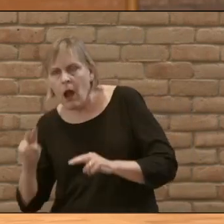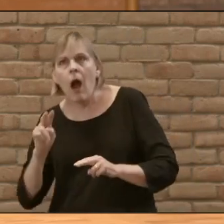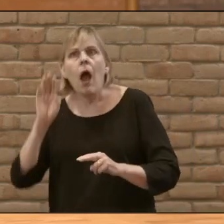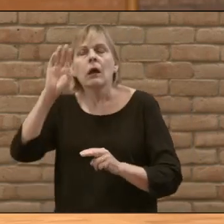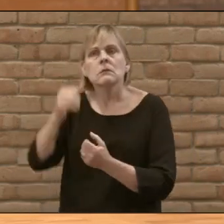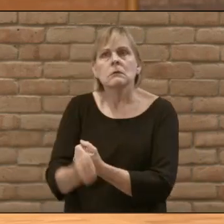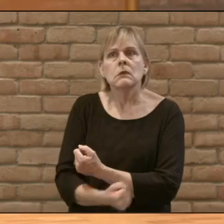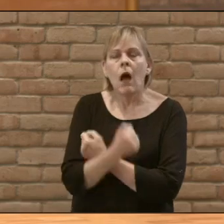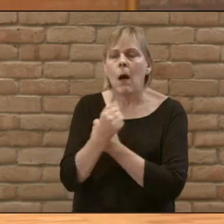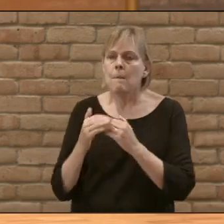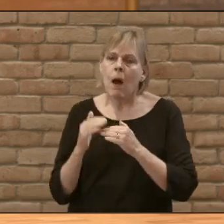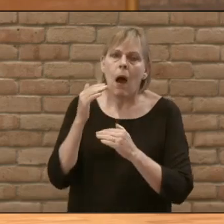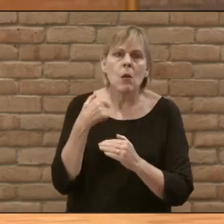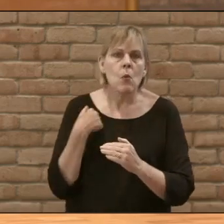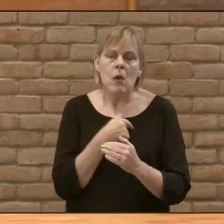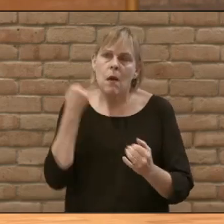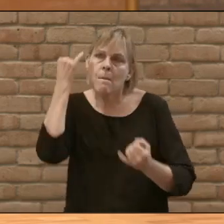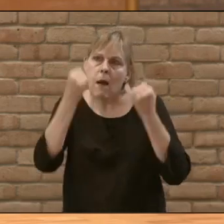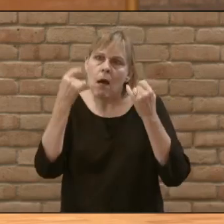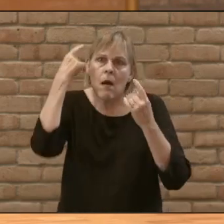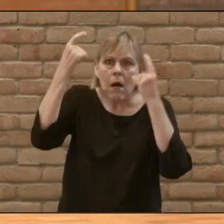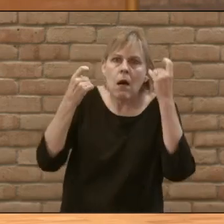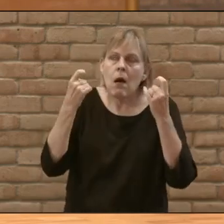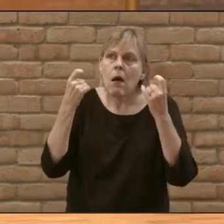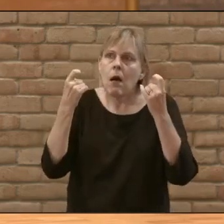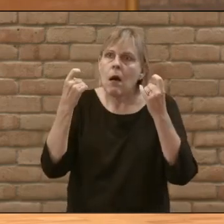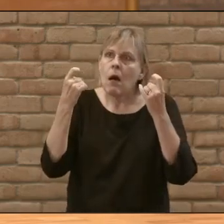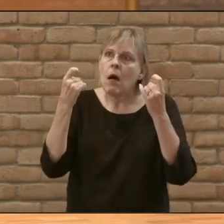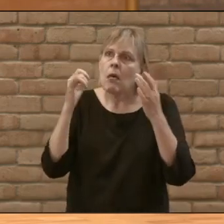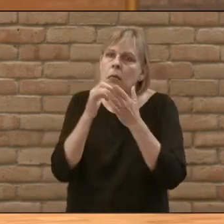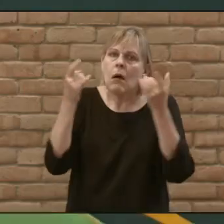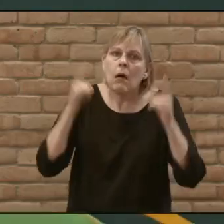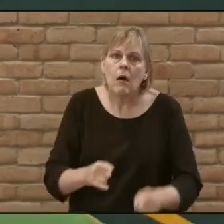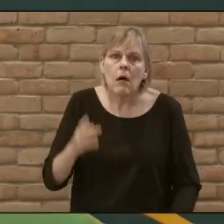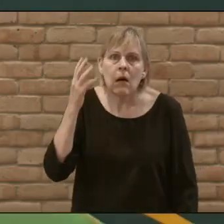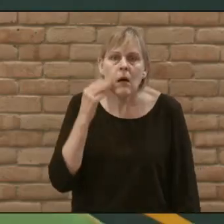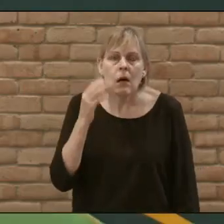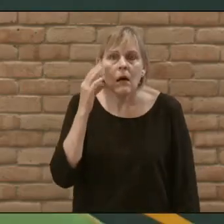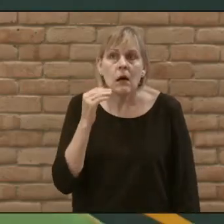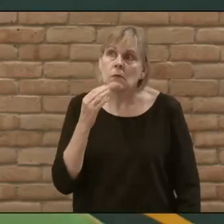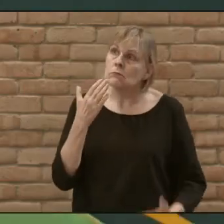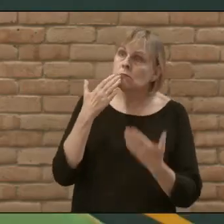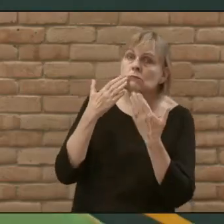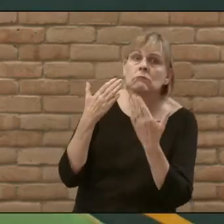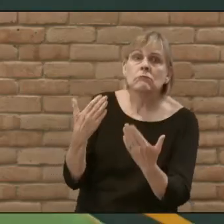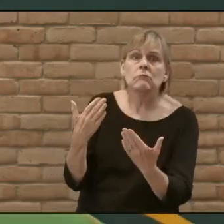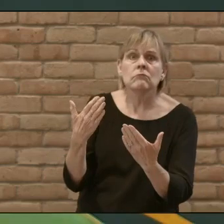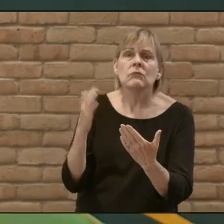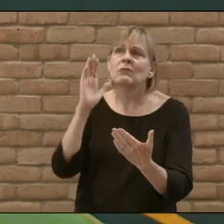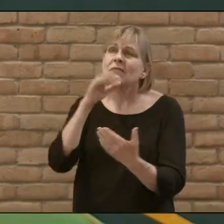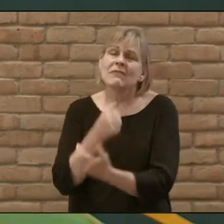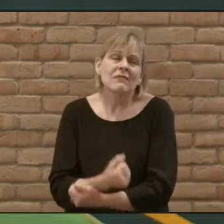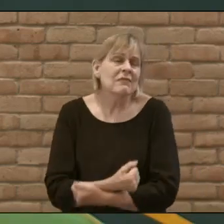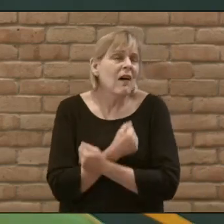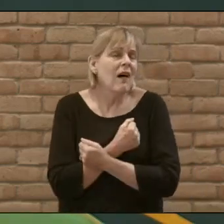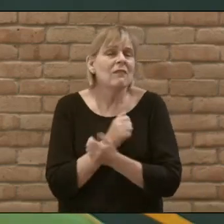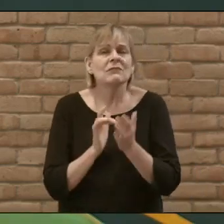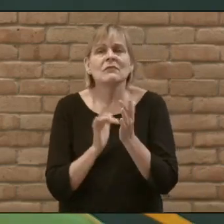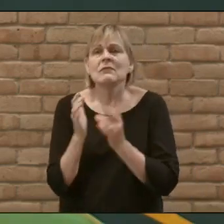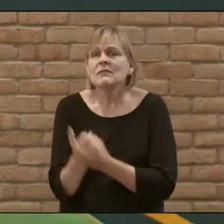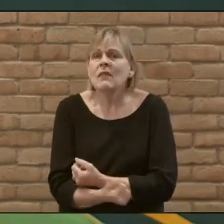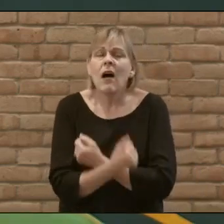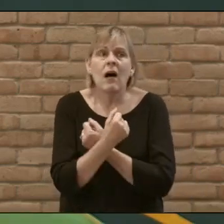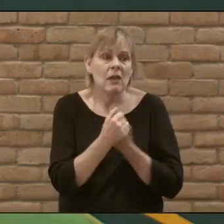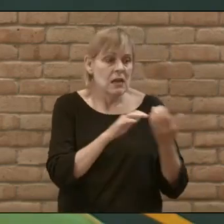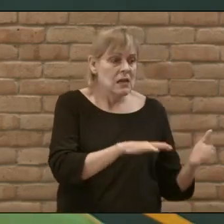anything we could ever dream of Or imagine And so we thank you for that deep love That has brought us